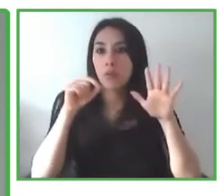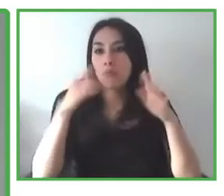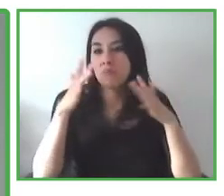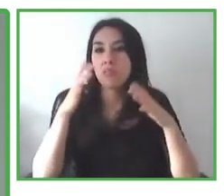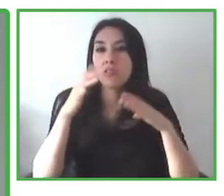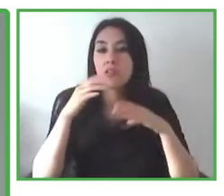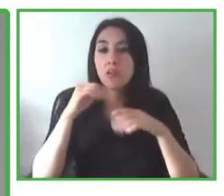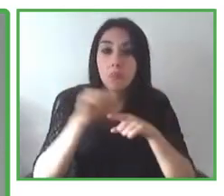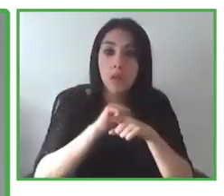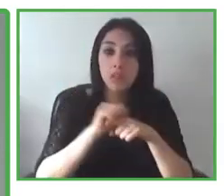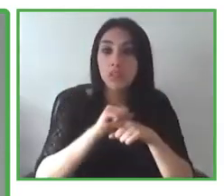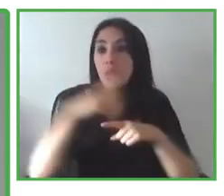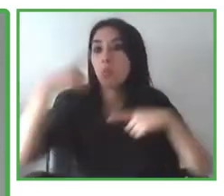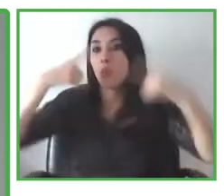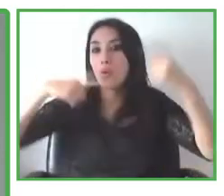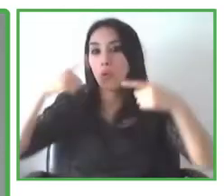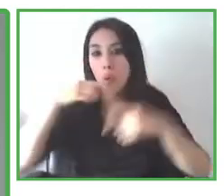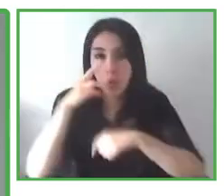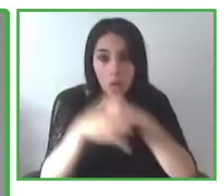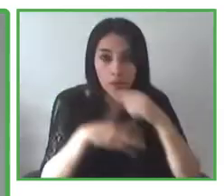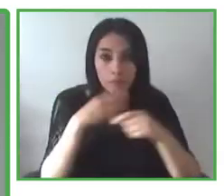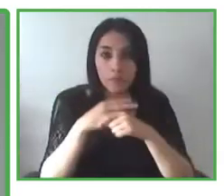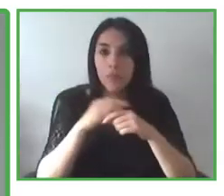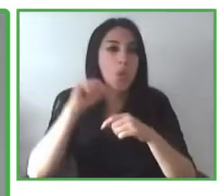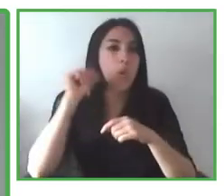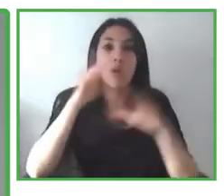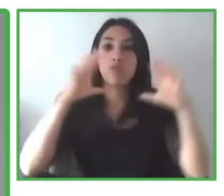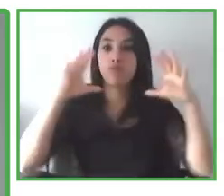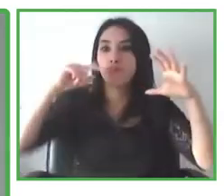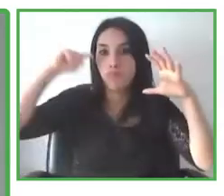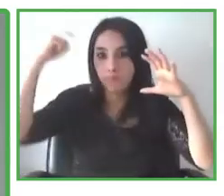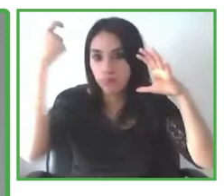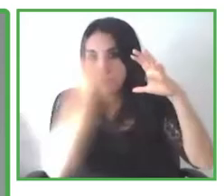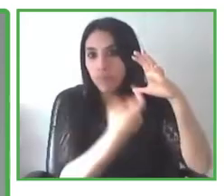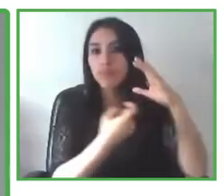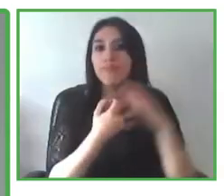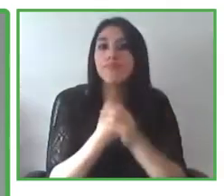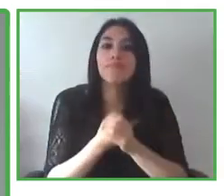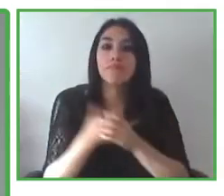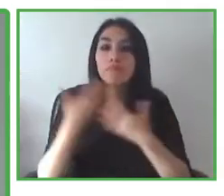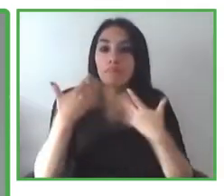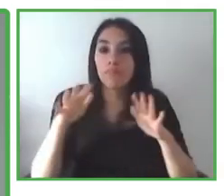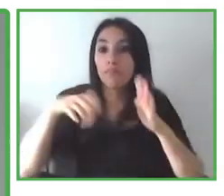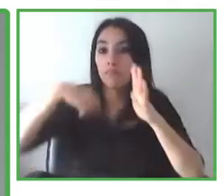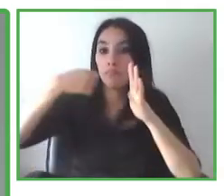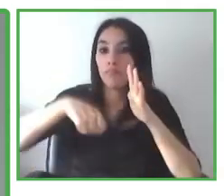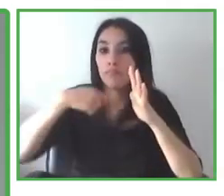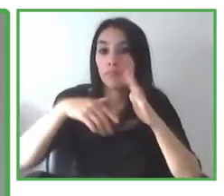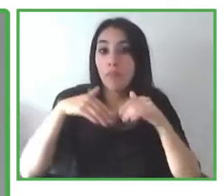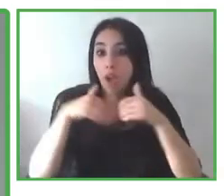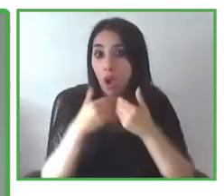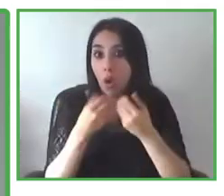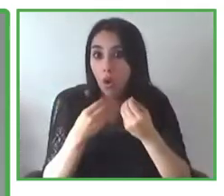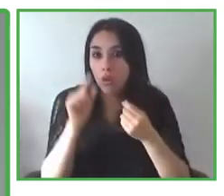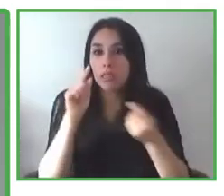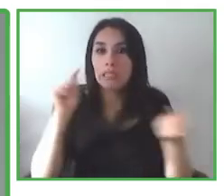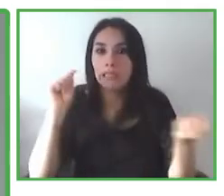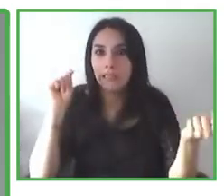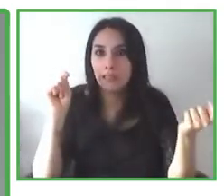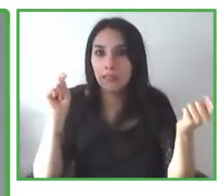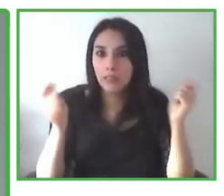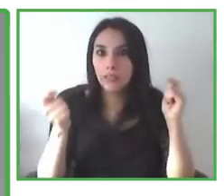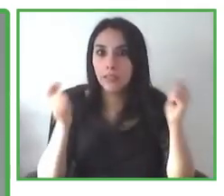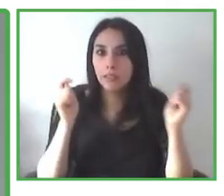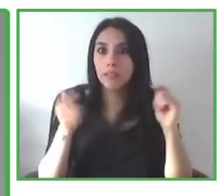sectors. The Zero Project is all about change, change for the improvement of lives and rights of persons with